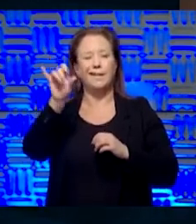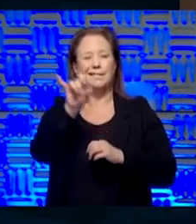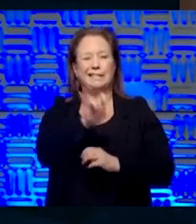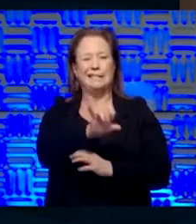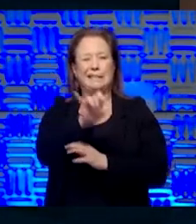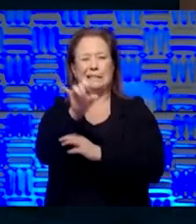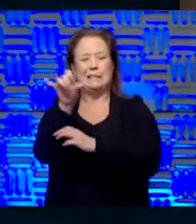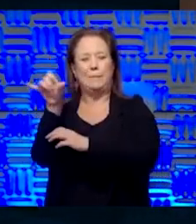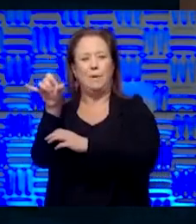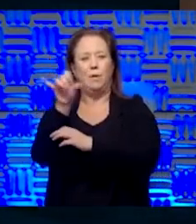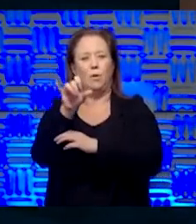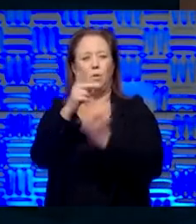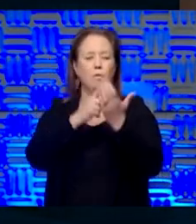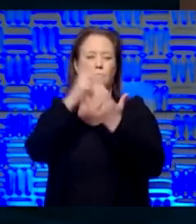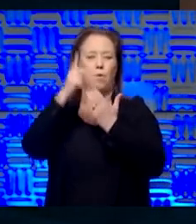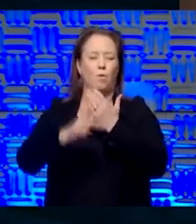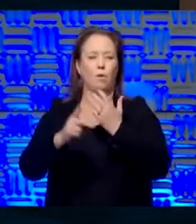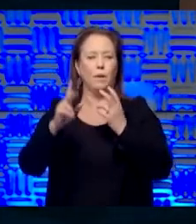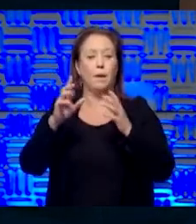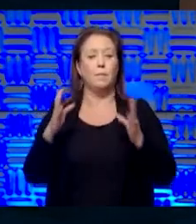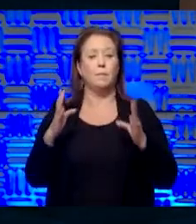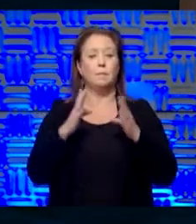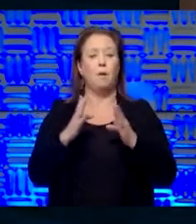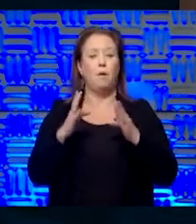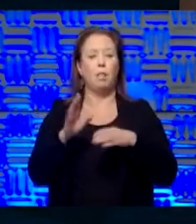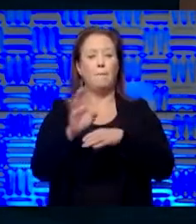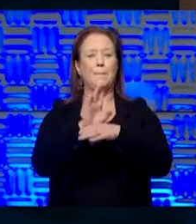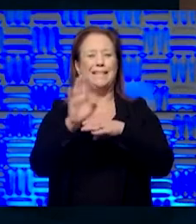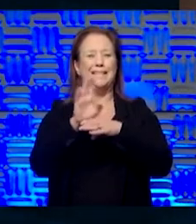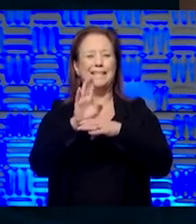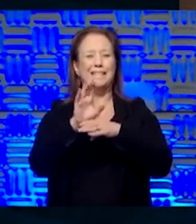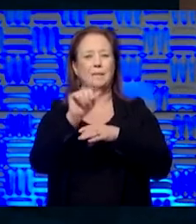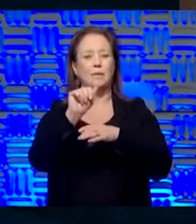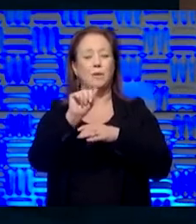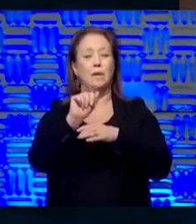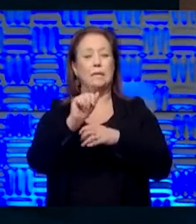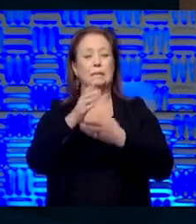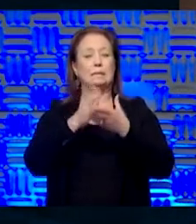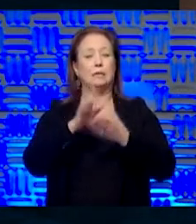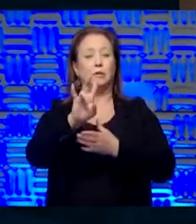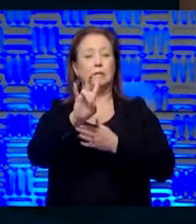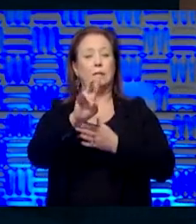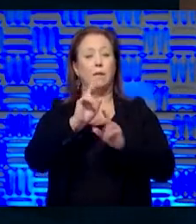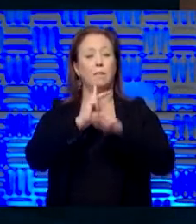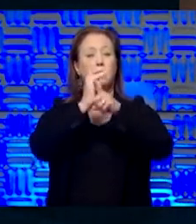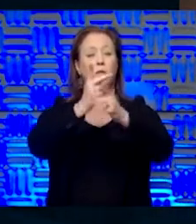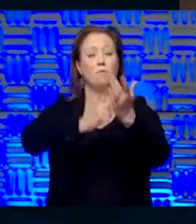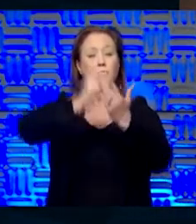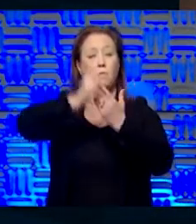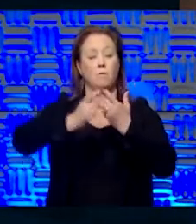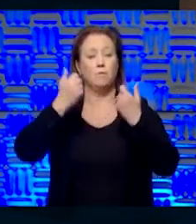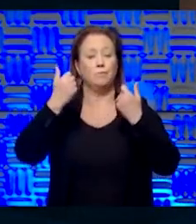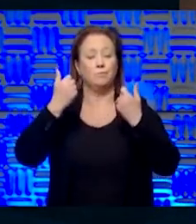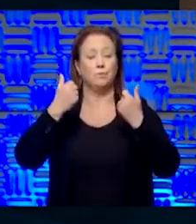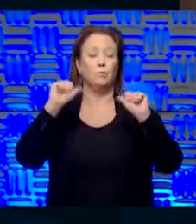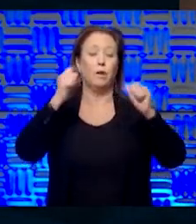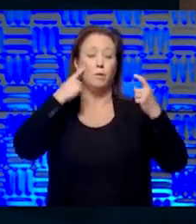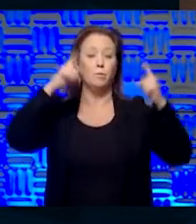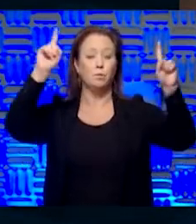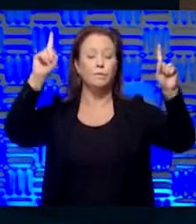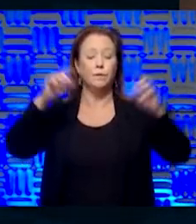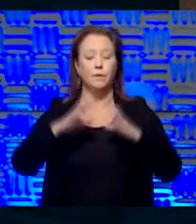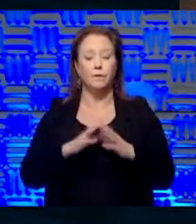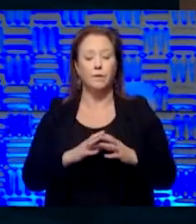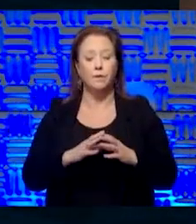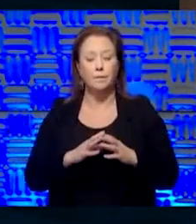to what the, the program, the, the small business administration, section seven loan program is trying to accomplish. Uh, and that's